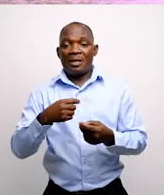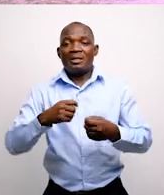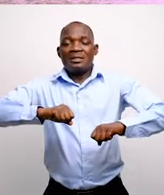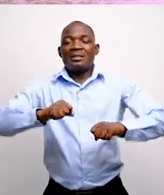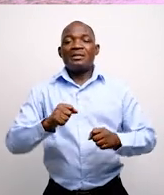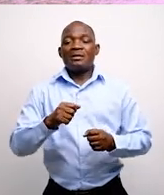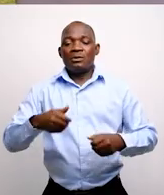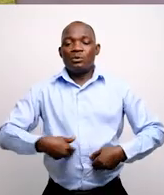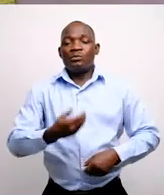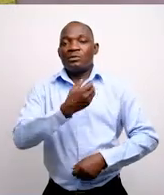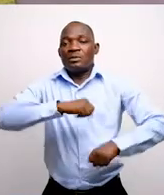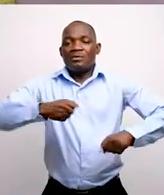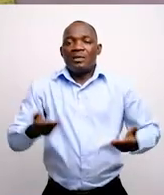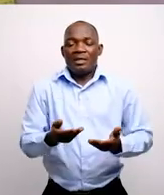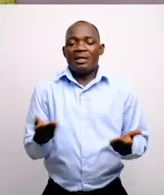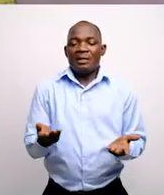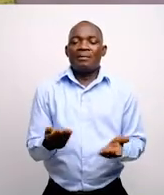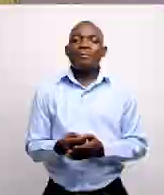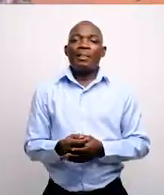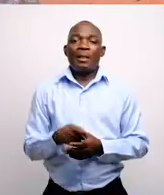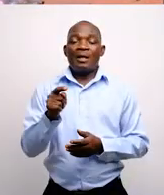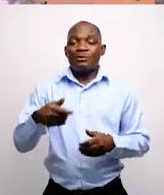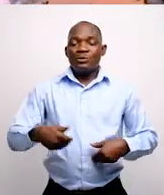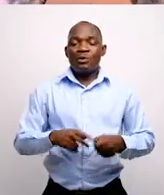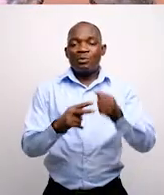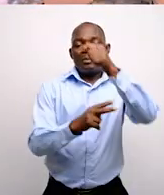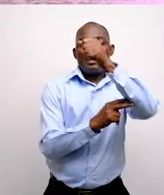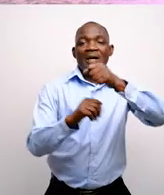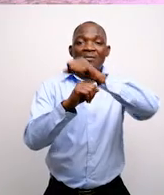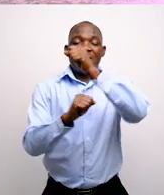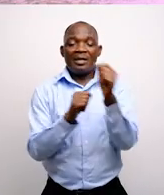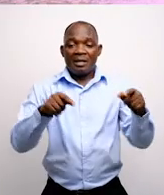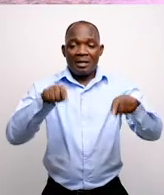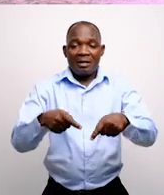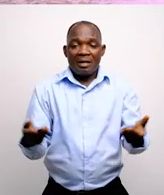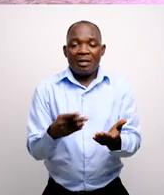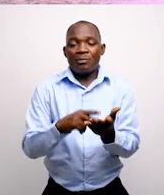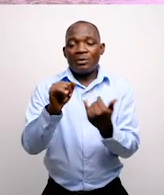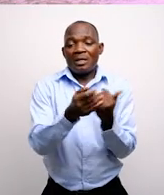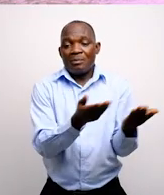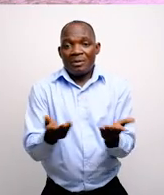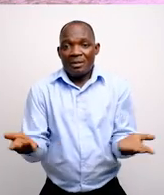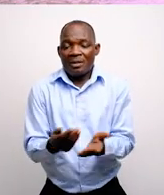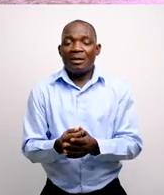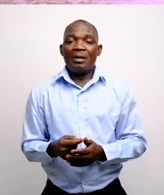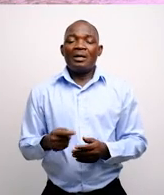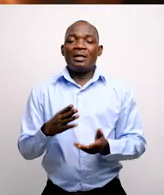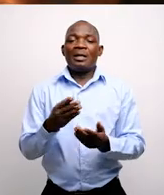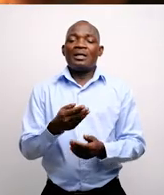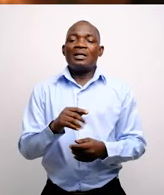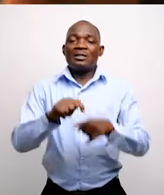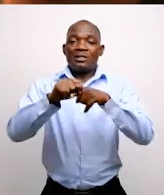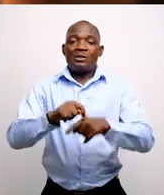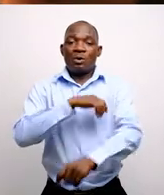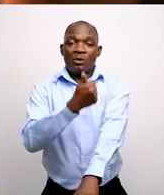I am the chief for the youth in Bokrom community. When Youth Bridge Foundation introduced the project to us,